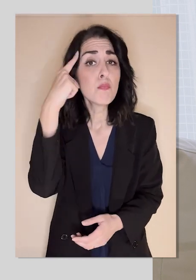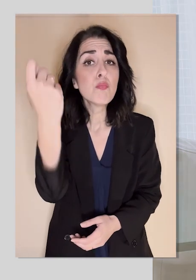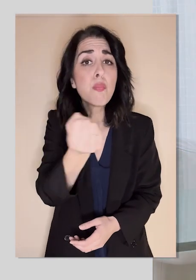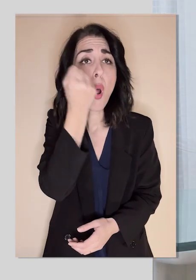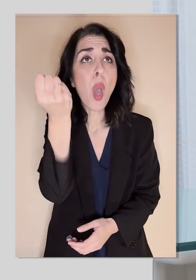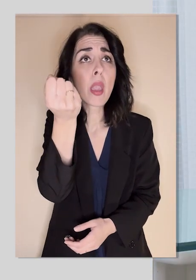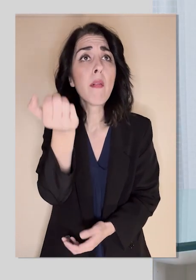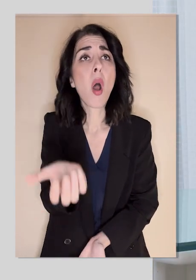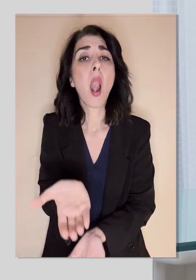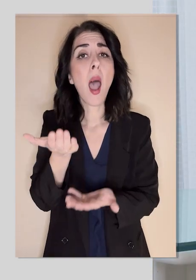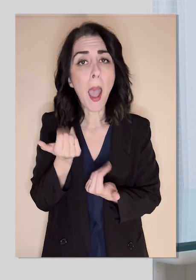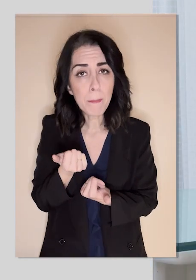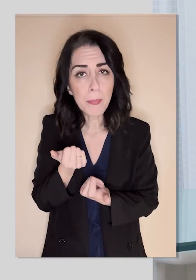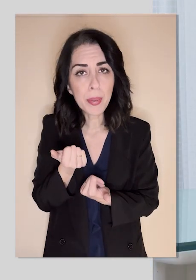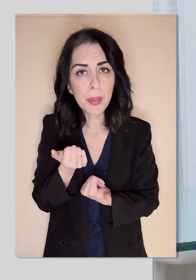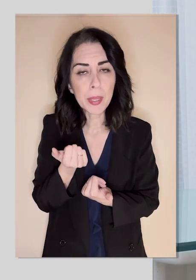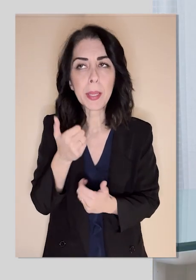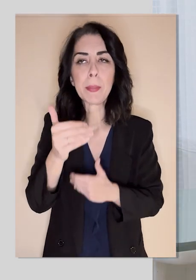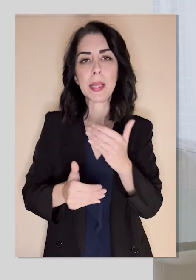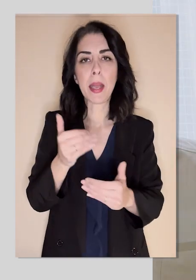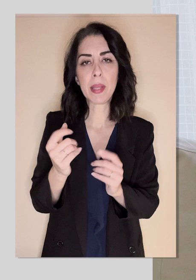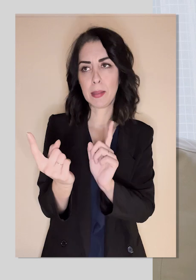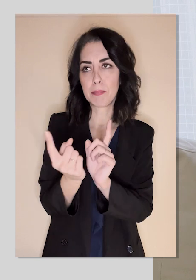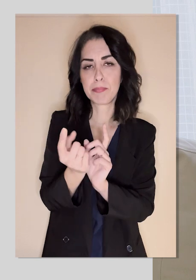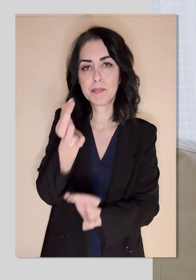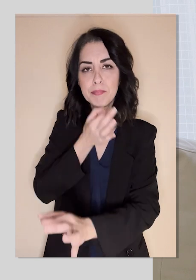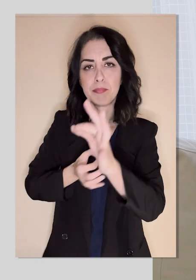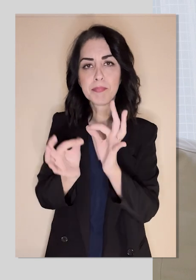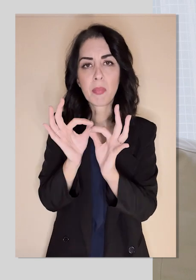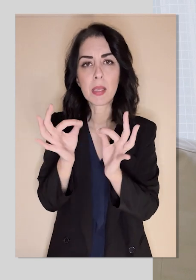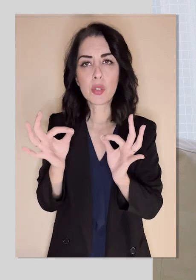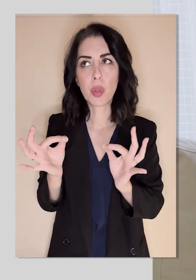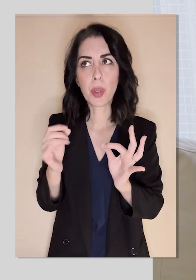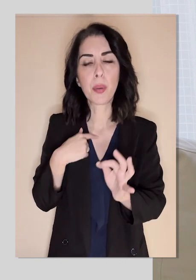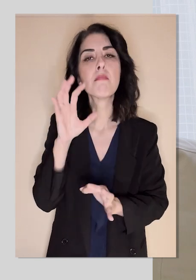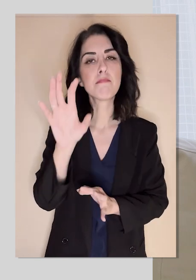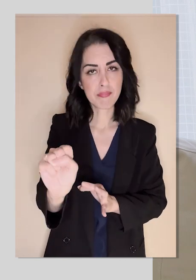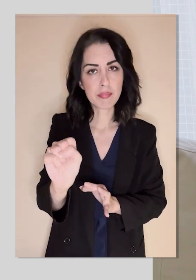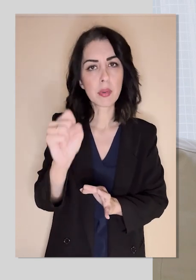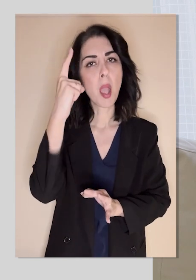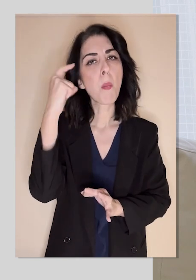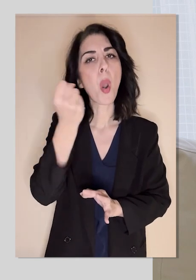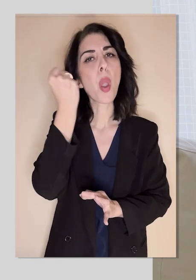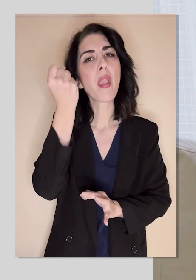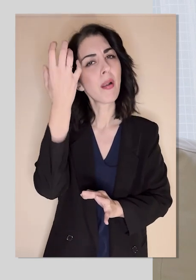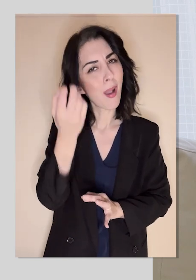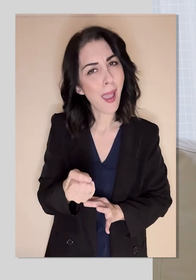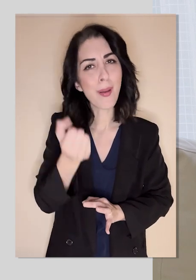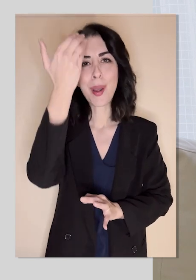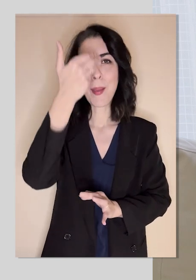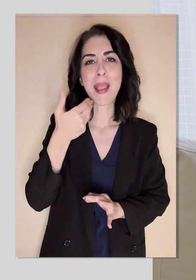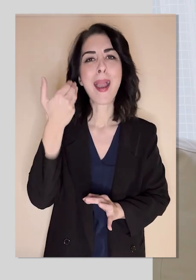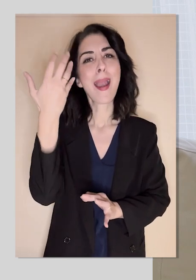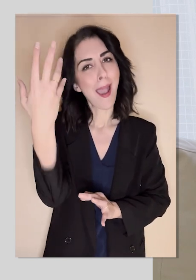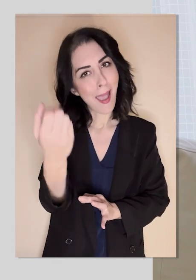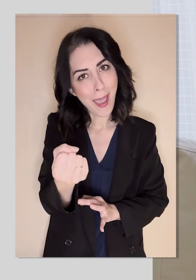But then I take the history, and I find out that they do get headaches. They do have migraine. And so, it could